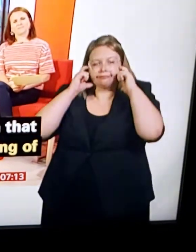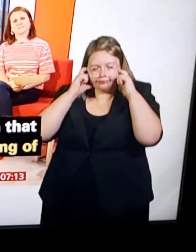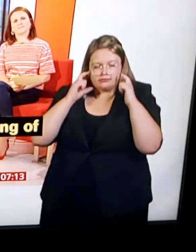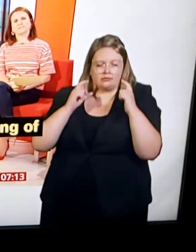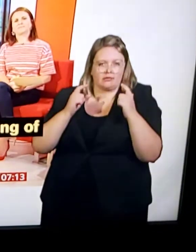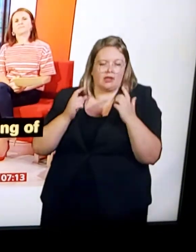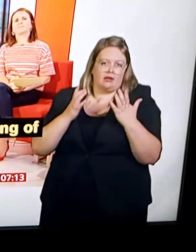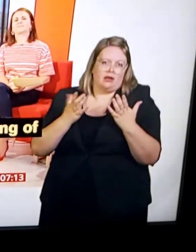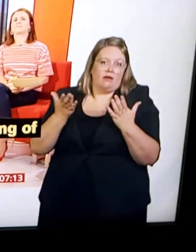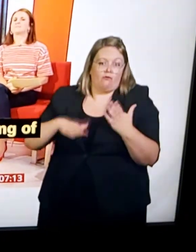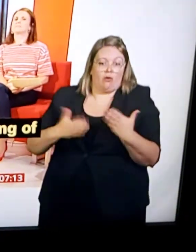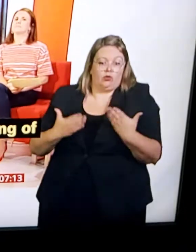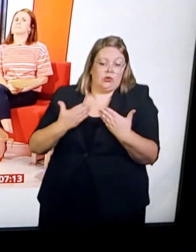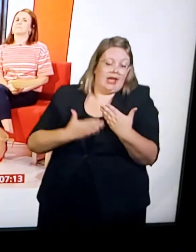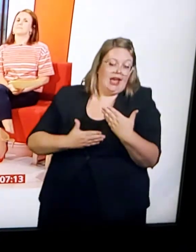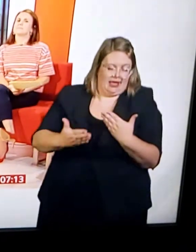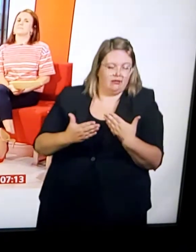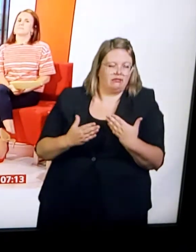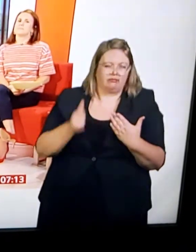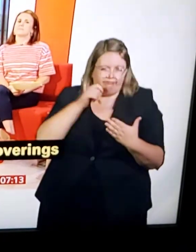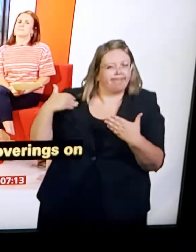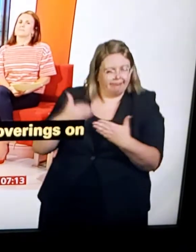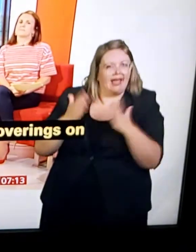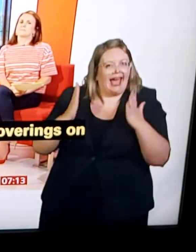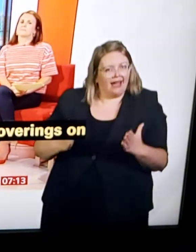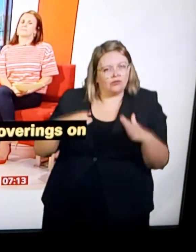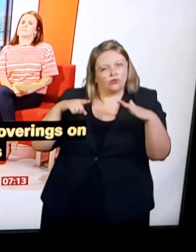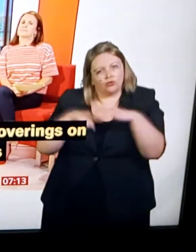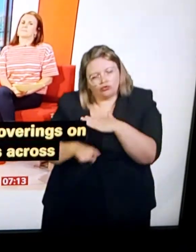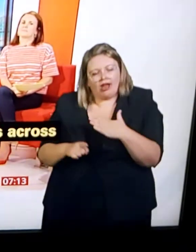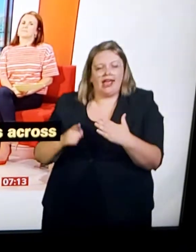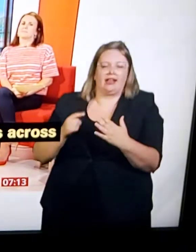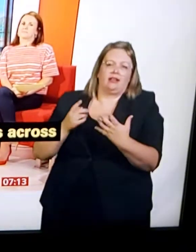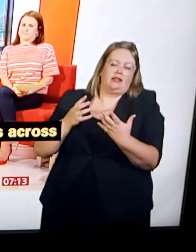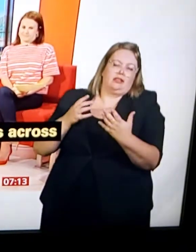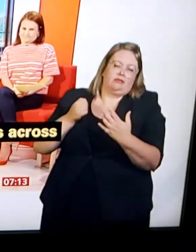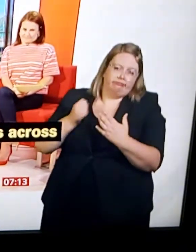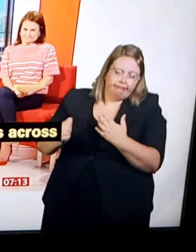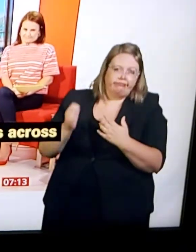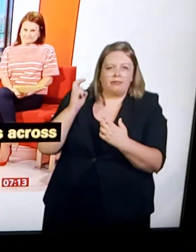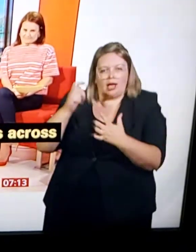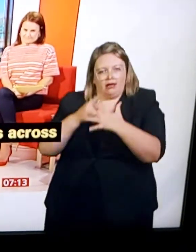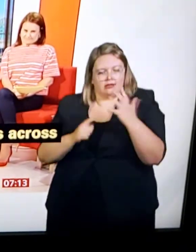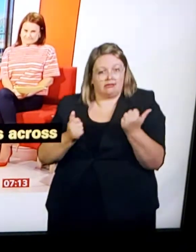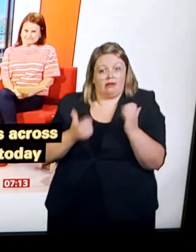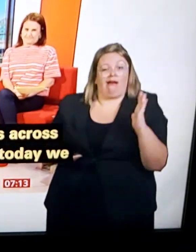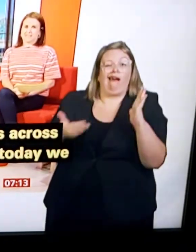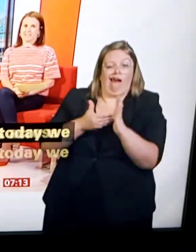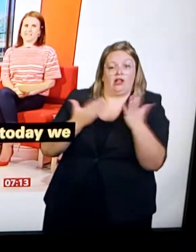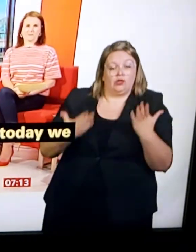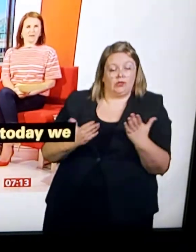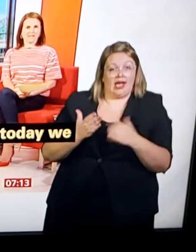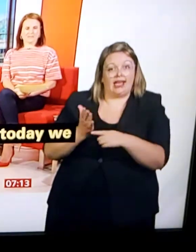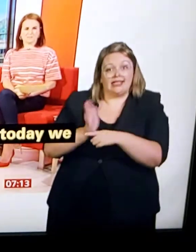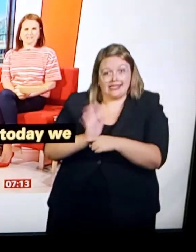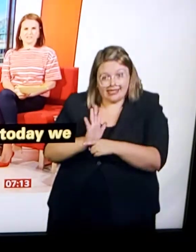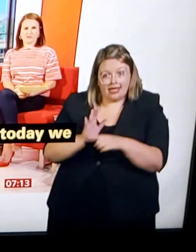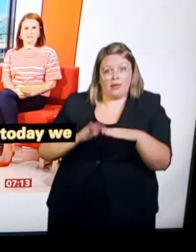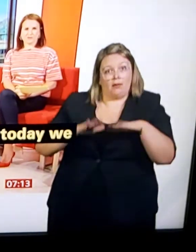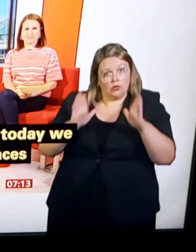on board,